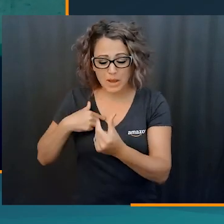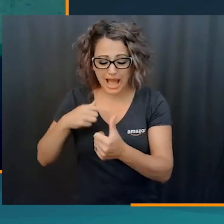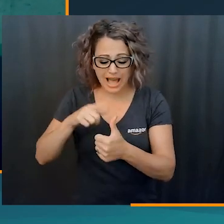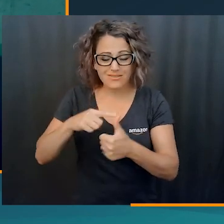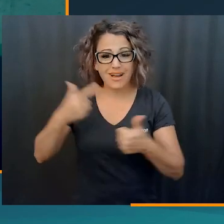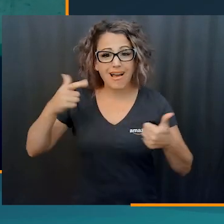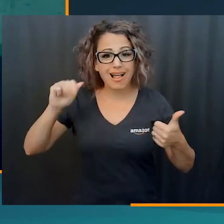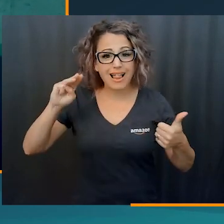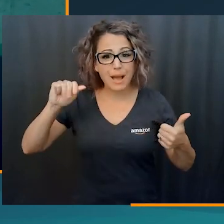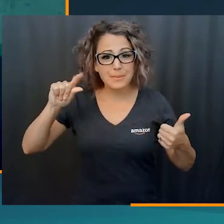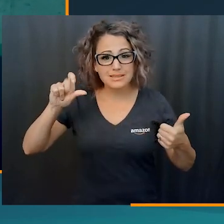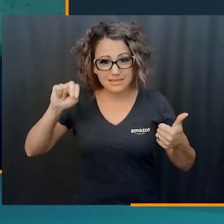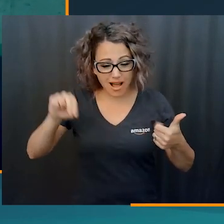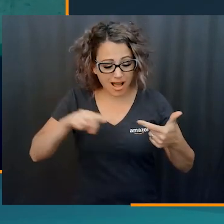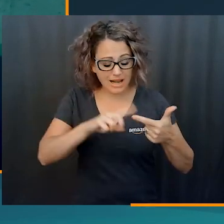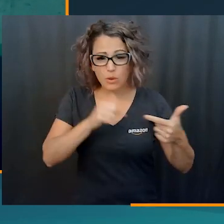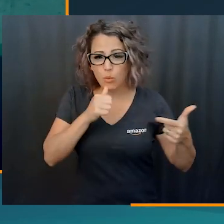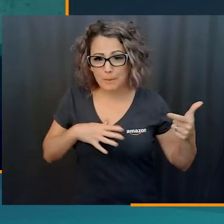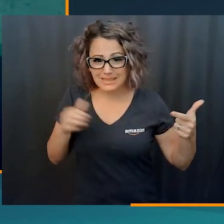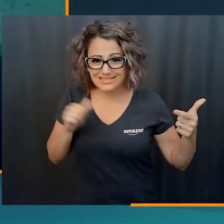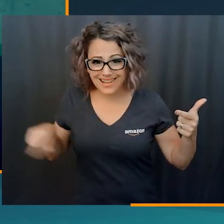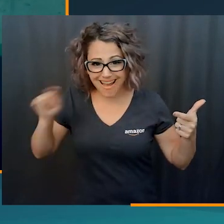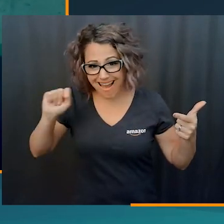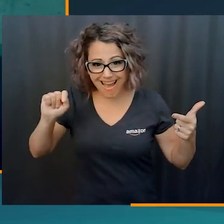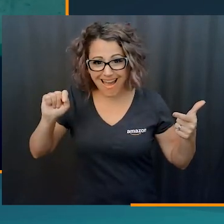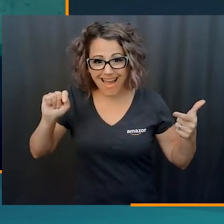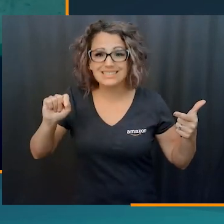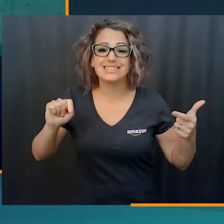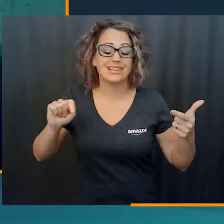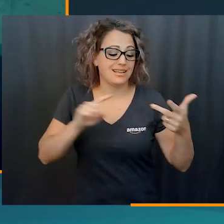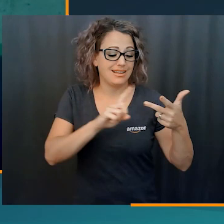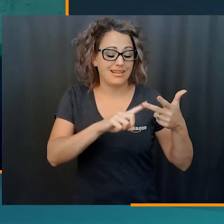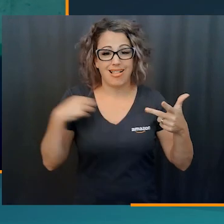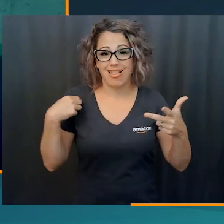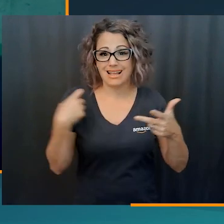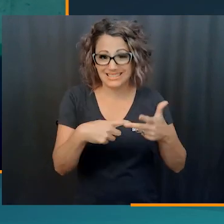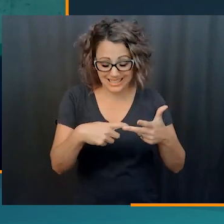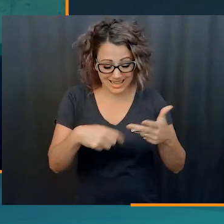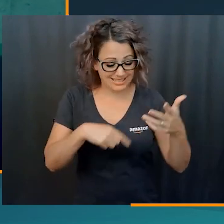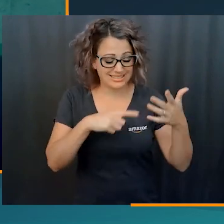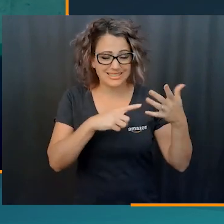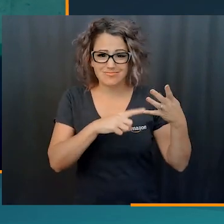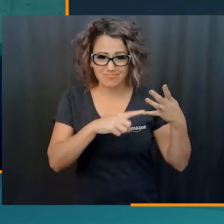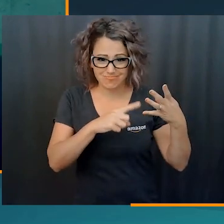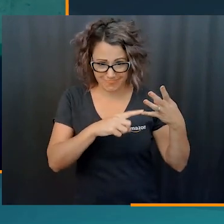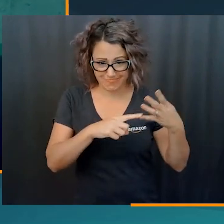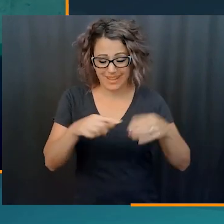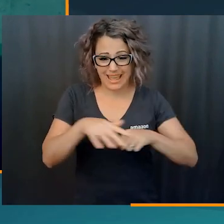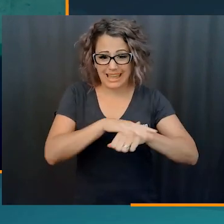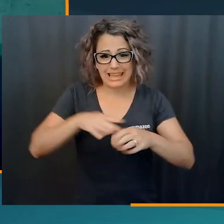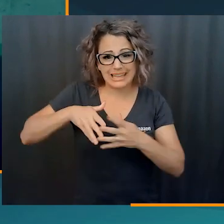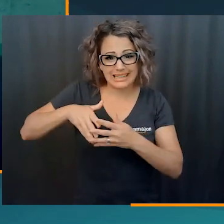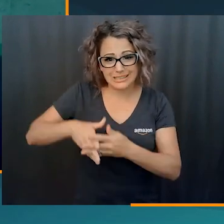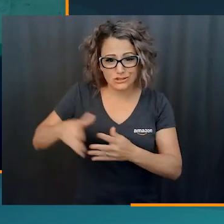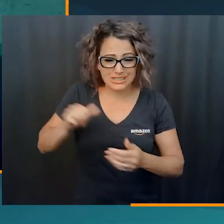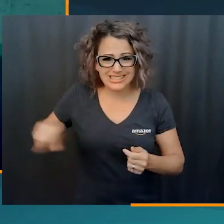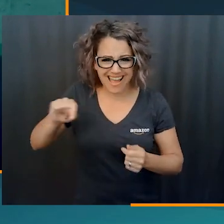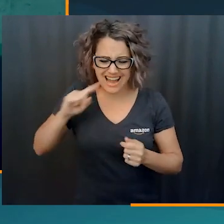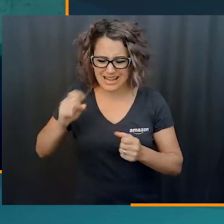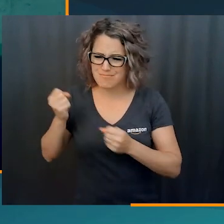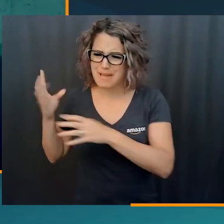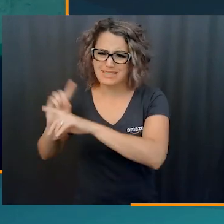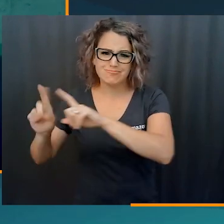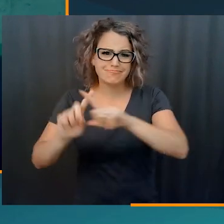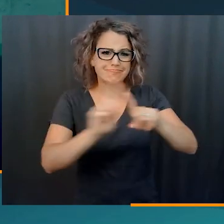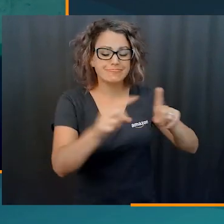13 affinity groups. We also have Glamazon, Women's Act, Indigenous Act, Latinos Act, and several other groups.